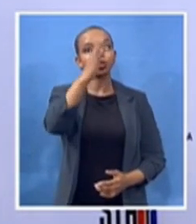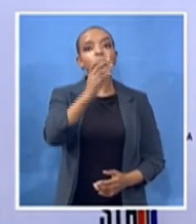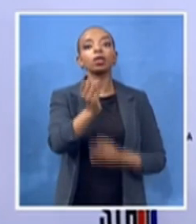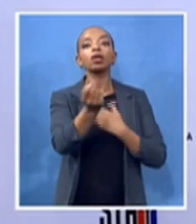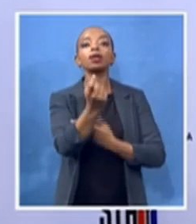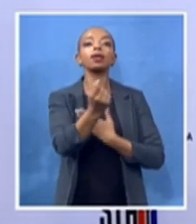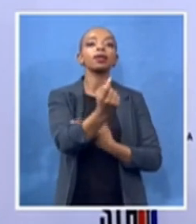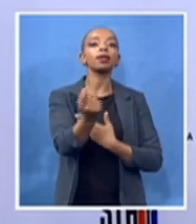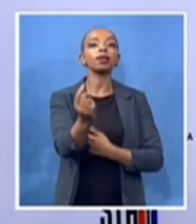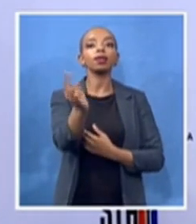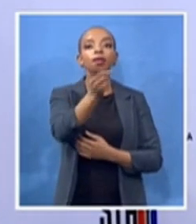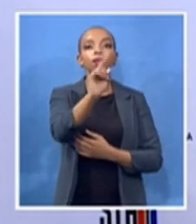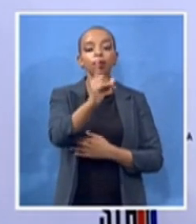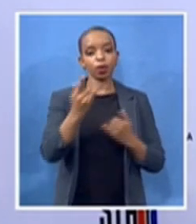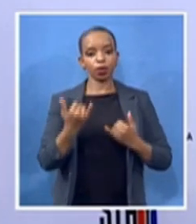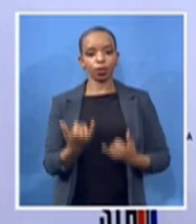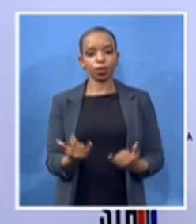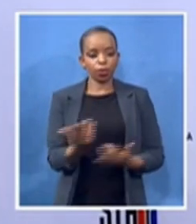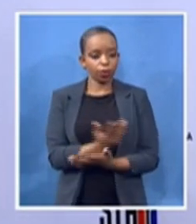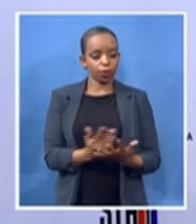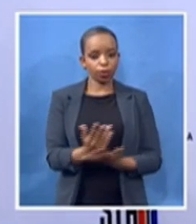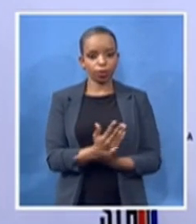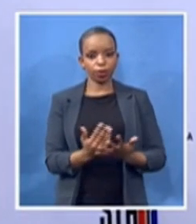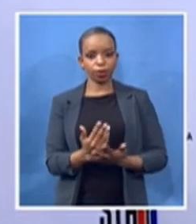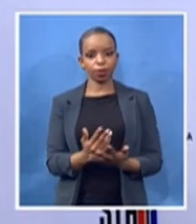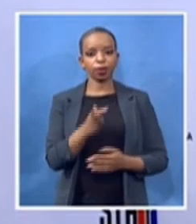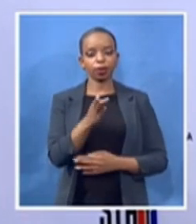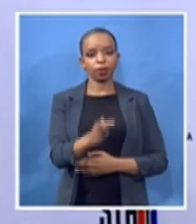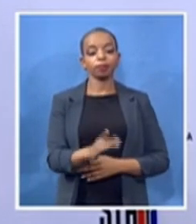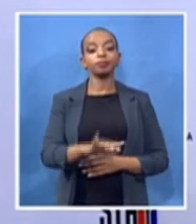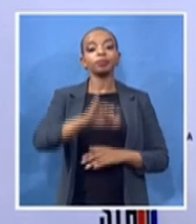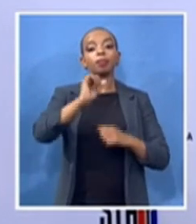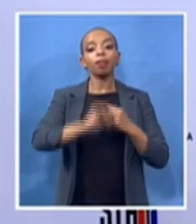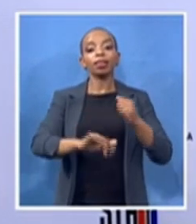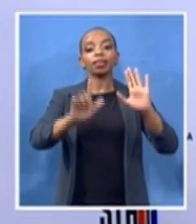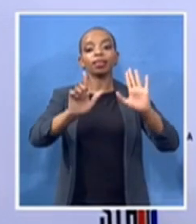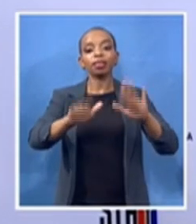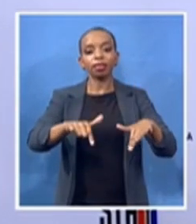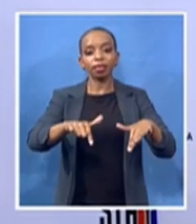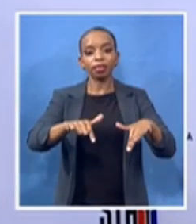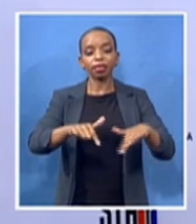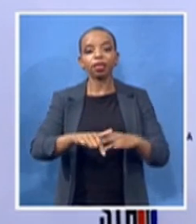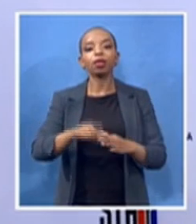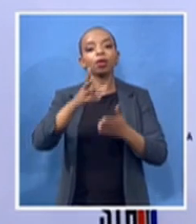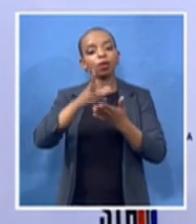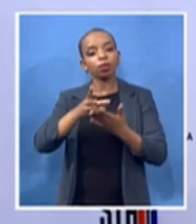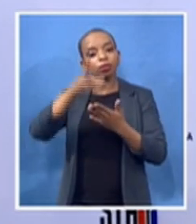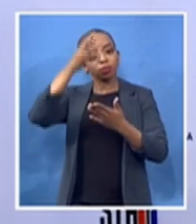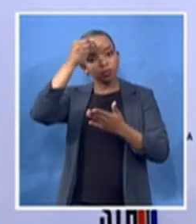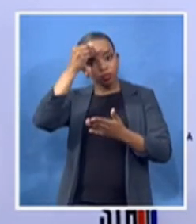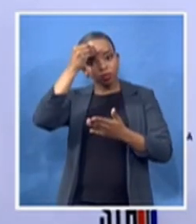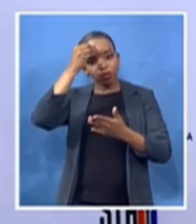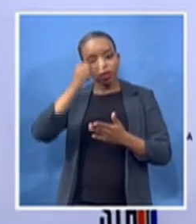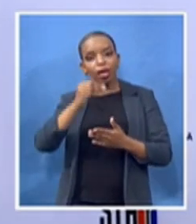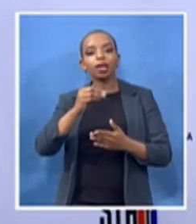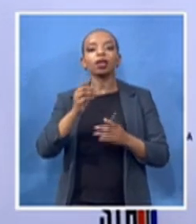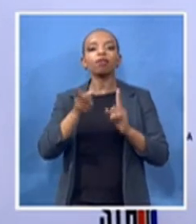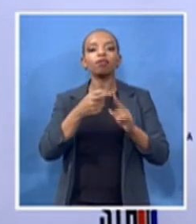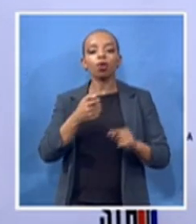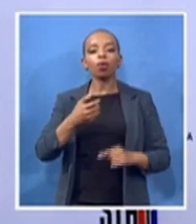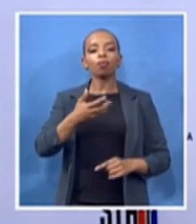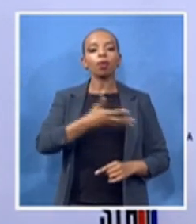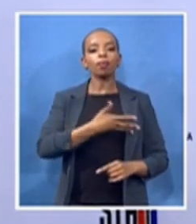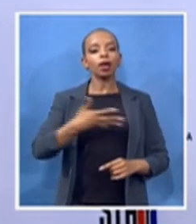service where we will learn lessons from umam charlotte and utata mandela in dialogue on solving